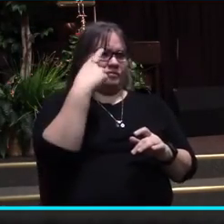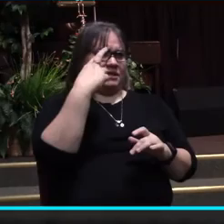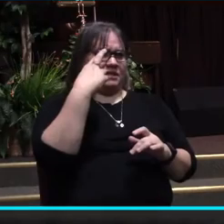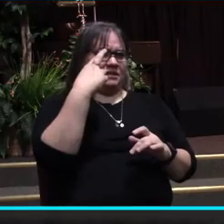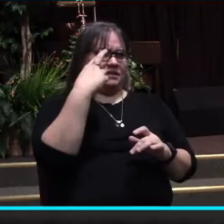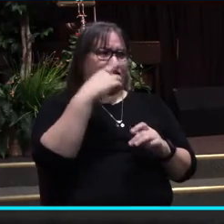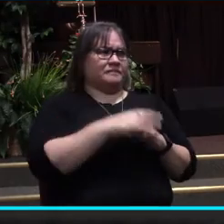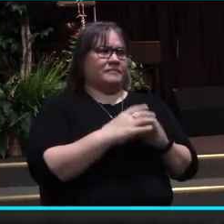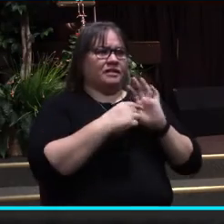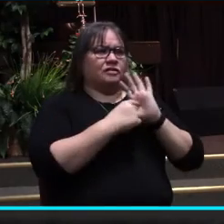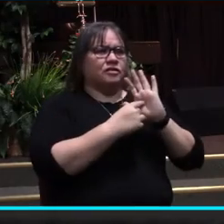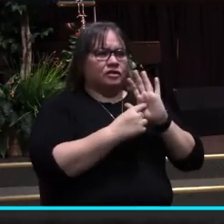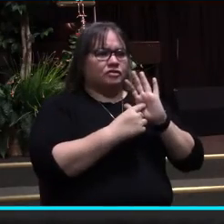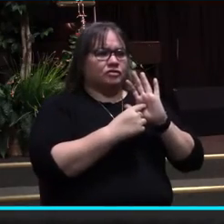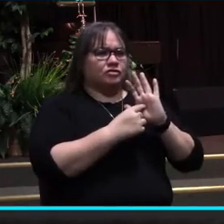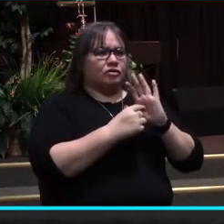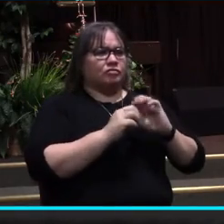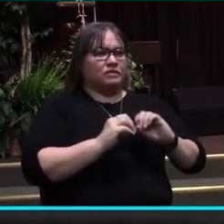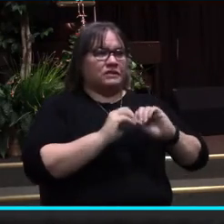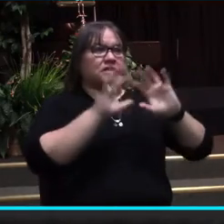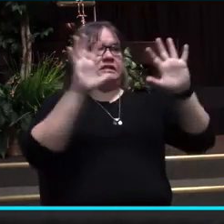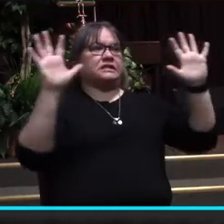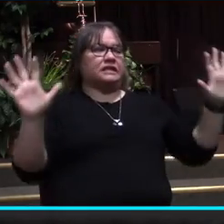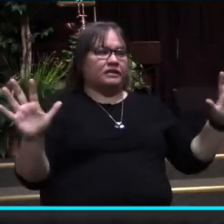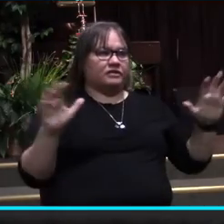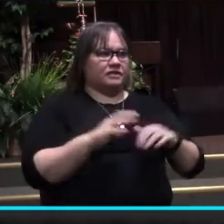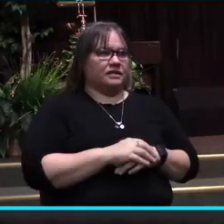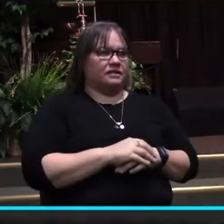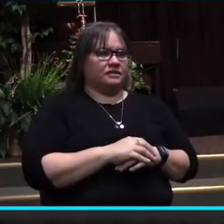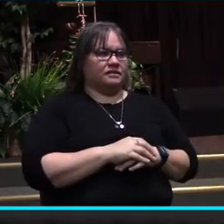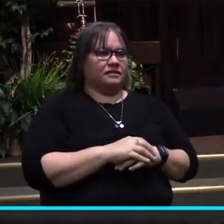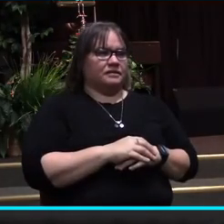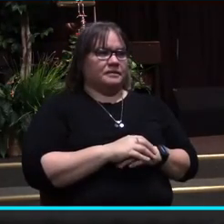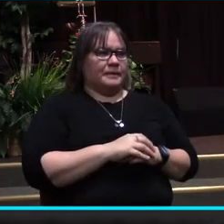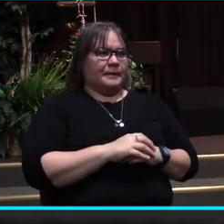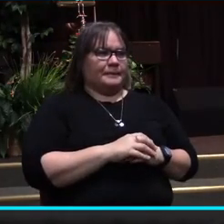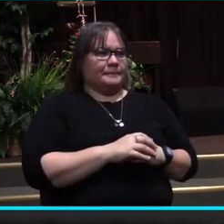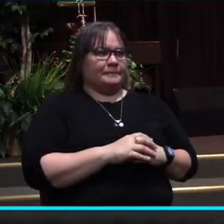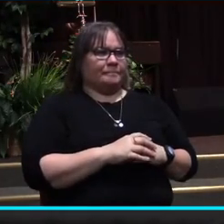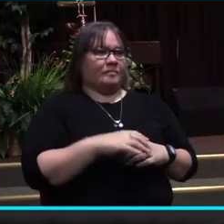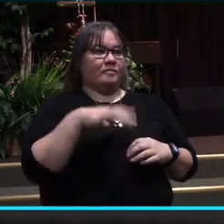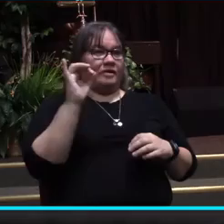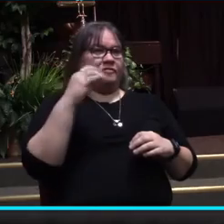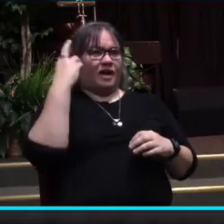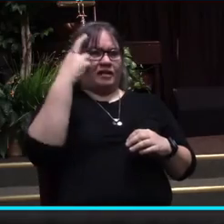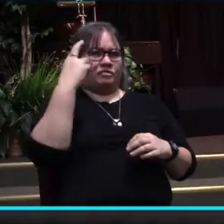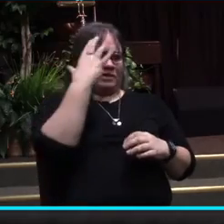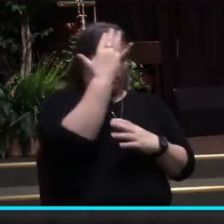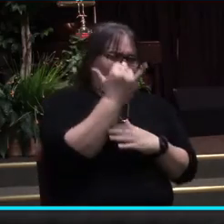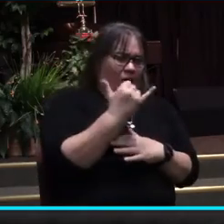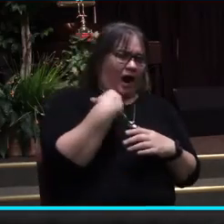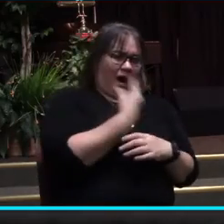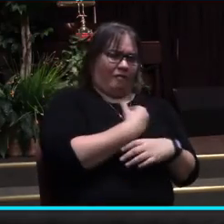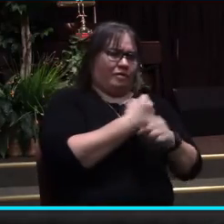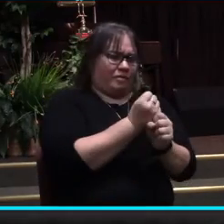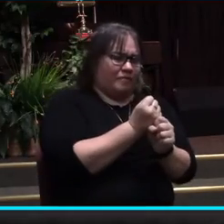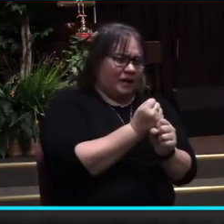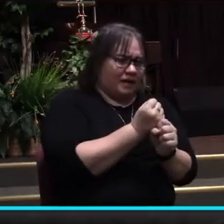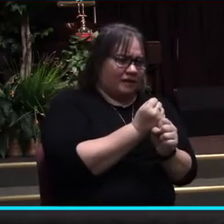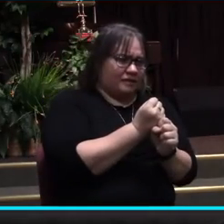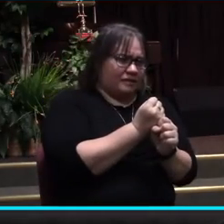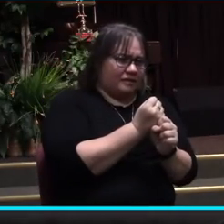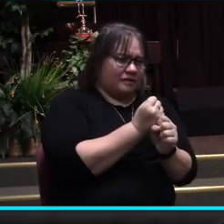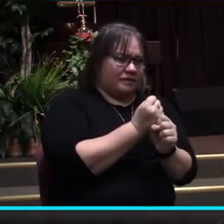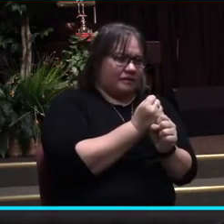revealed to us very clearly. In the Word of God, we not only find our purpose for why we were created,